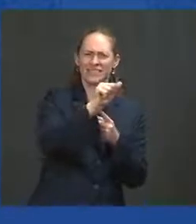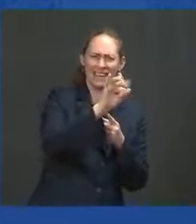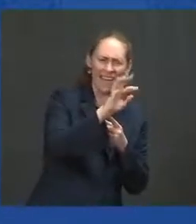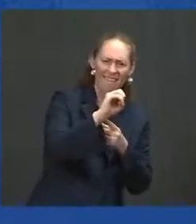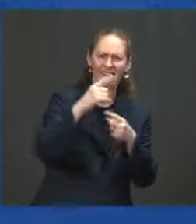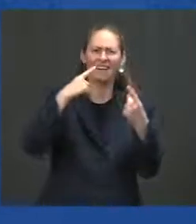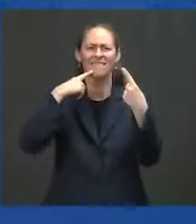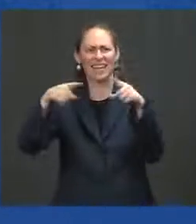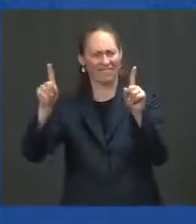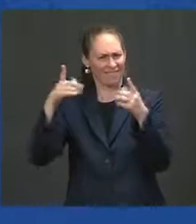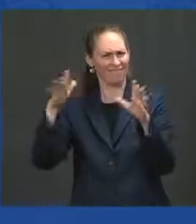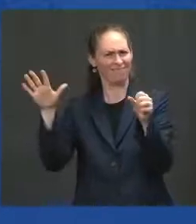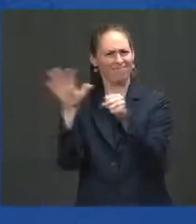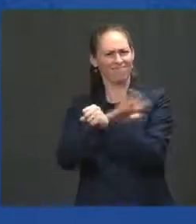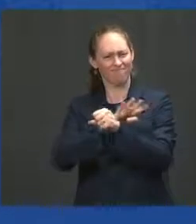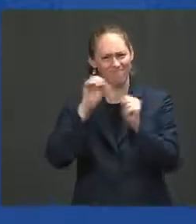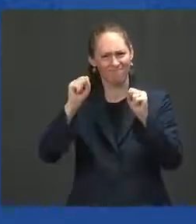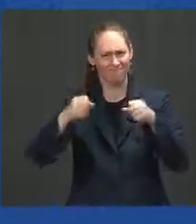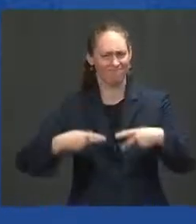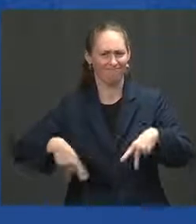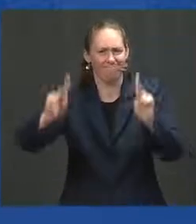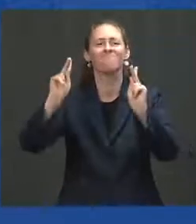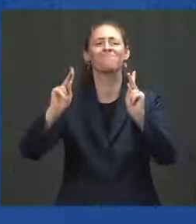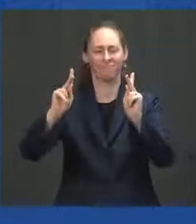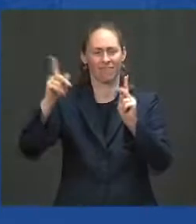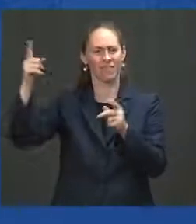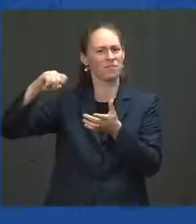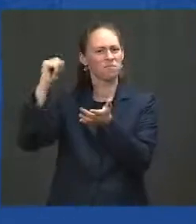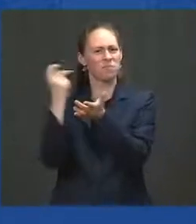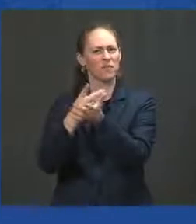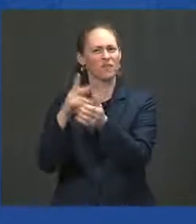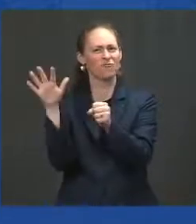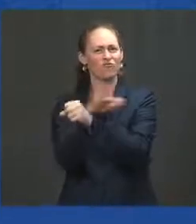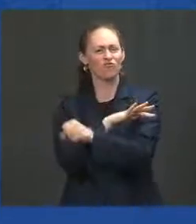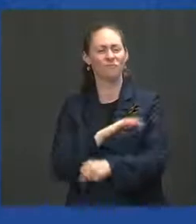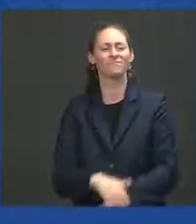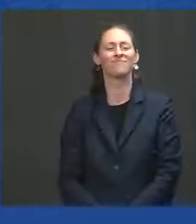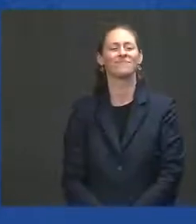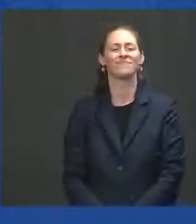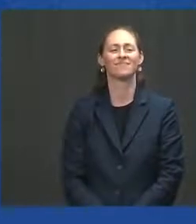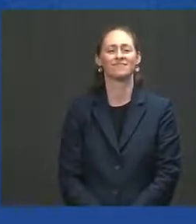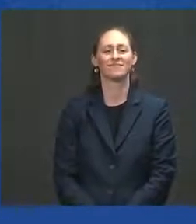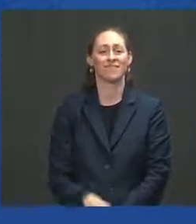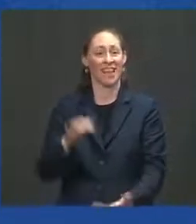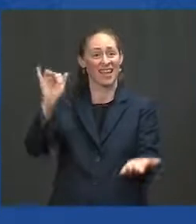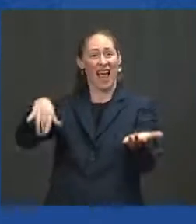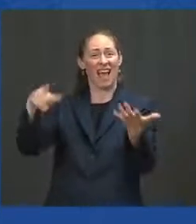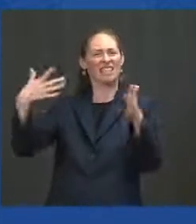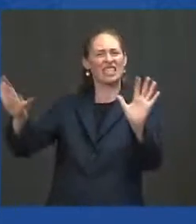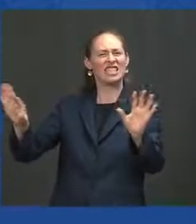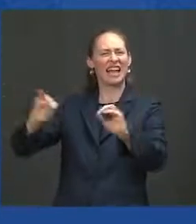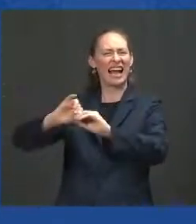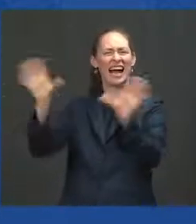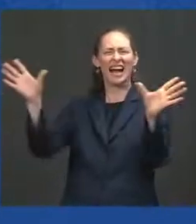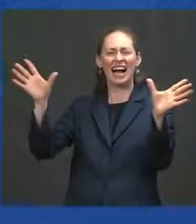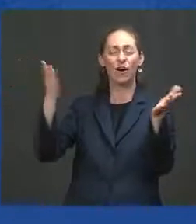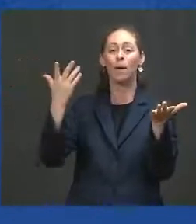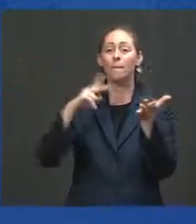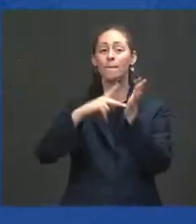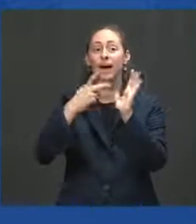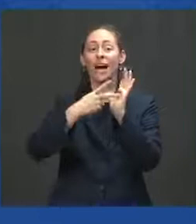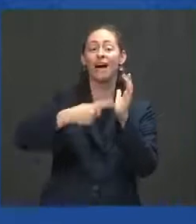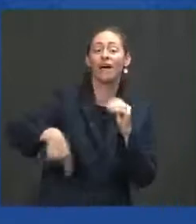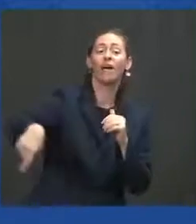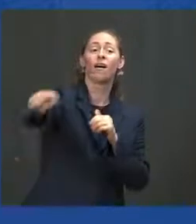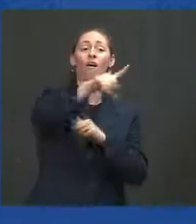So let me say this loudly and clearly. If you have — if you're one of the millions of Americans who've said that